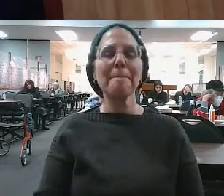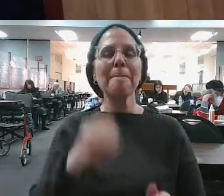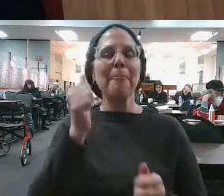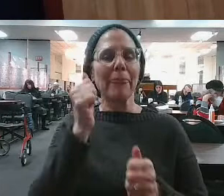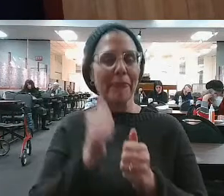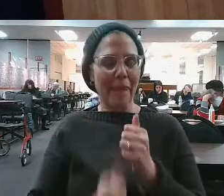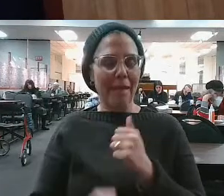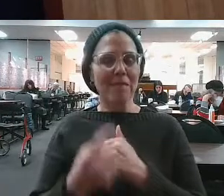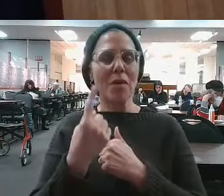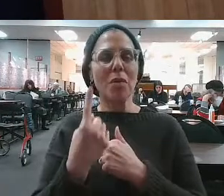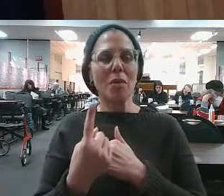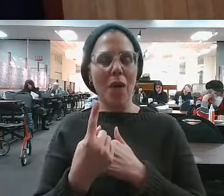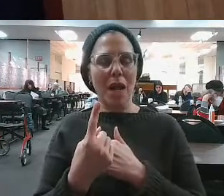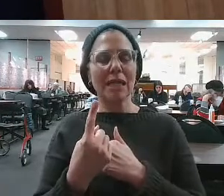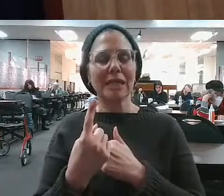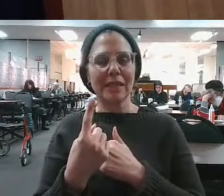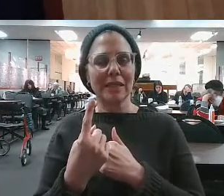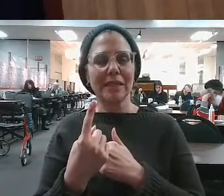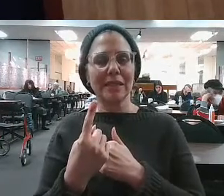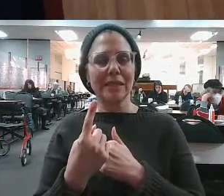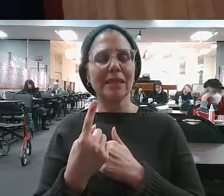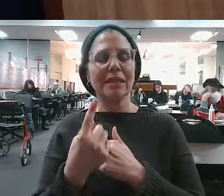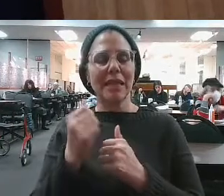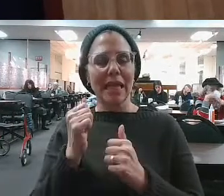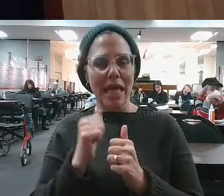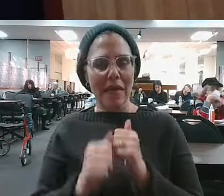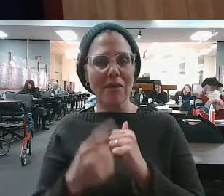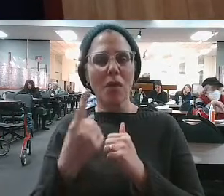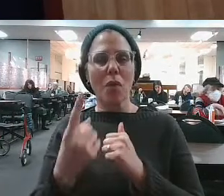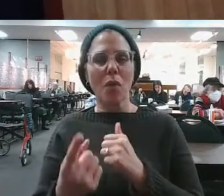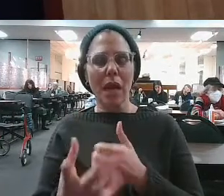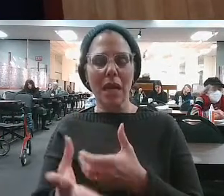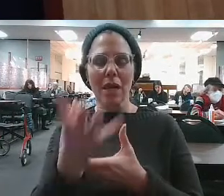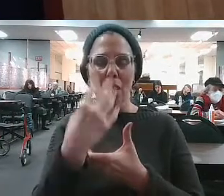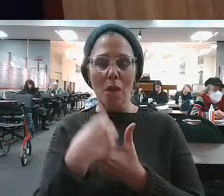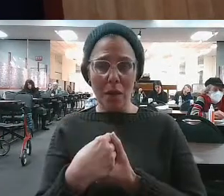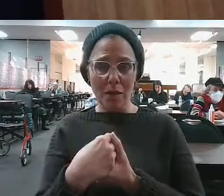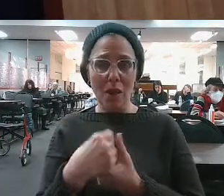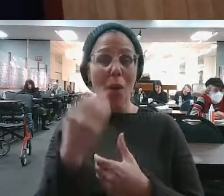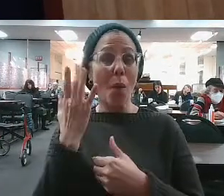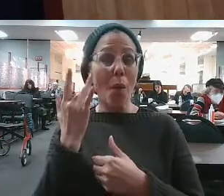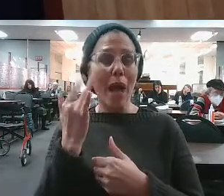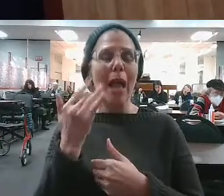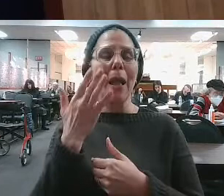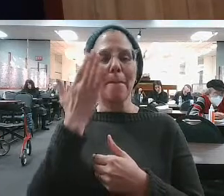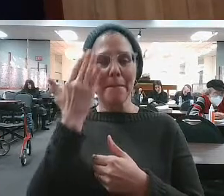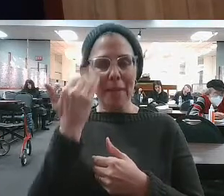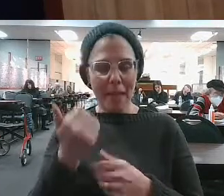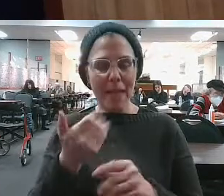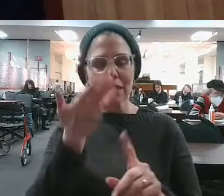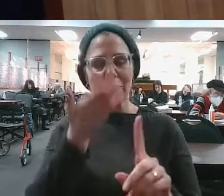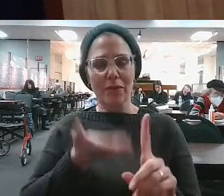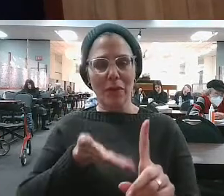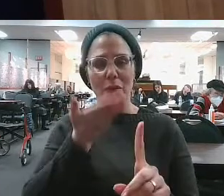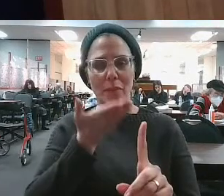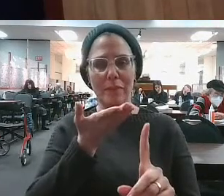Everyone else could only do their part because of you. He goes on.